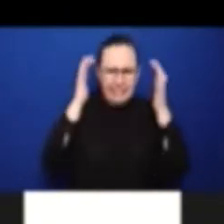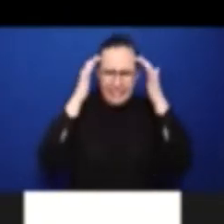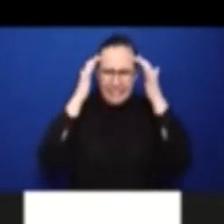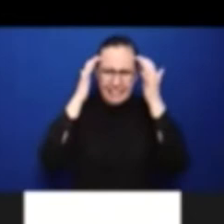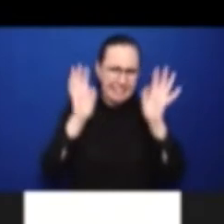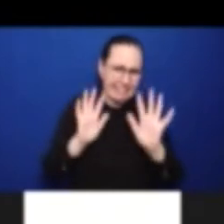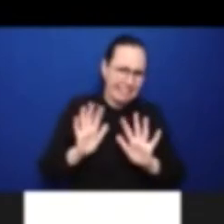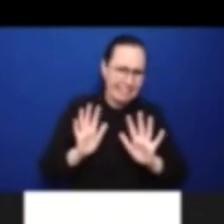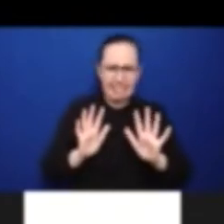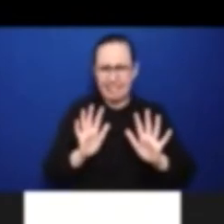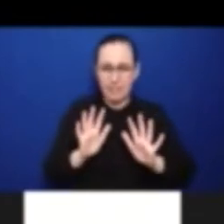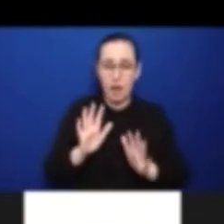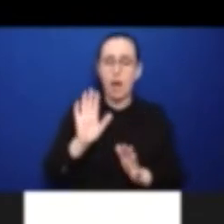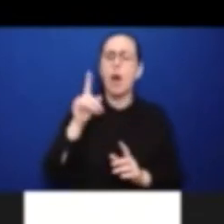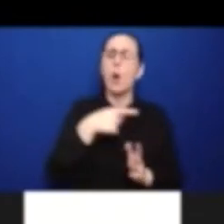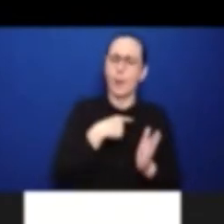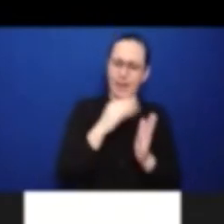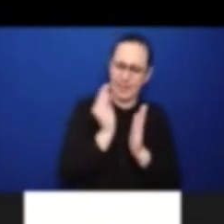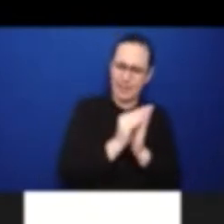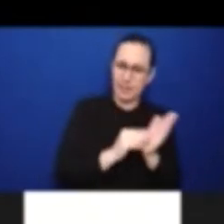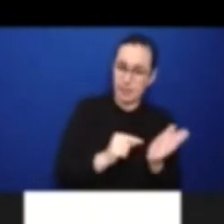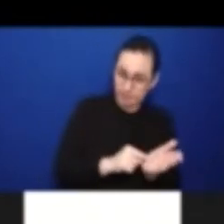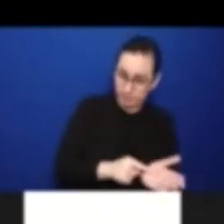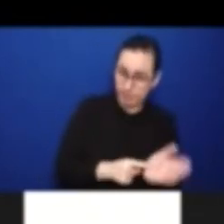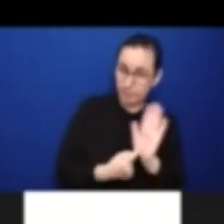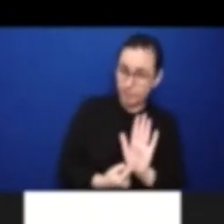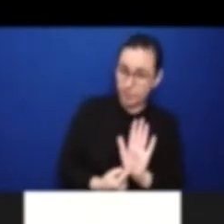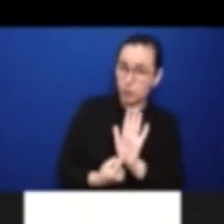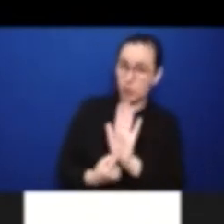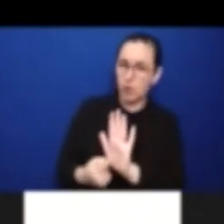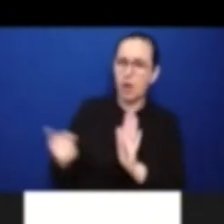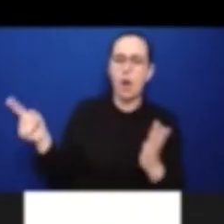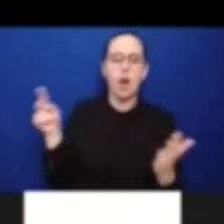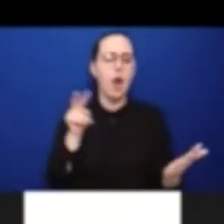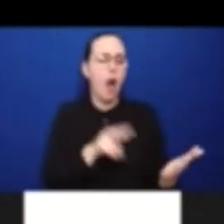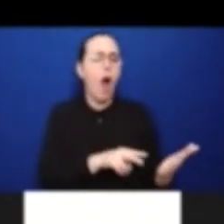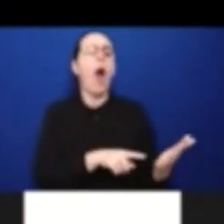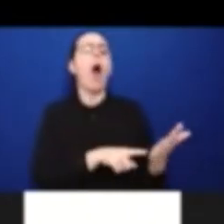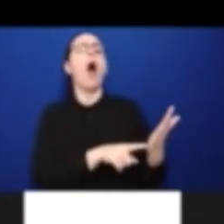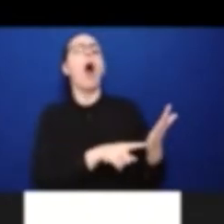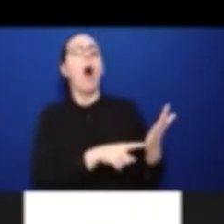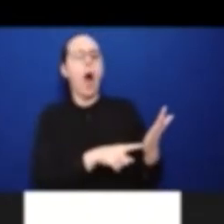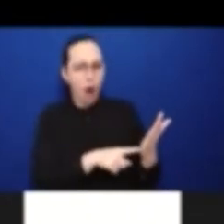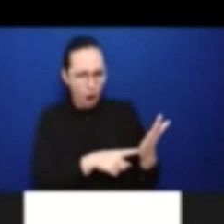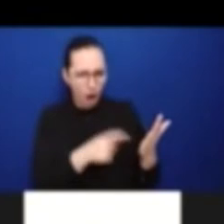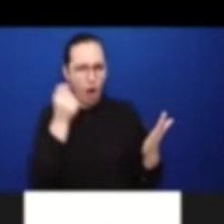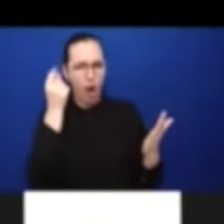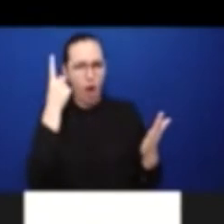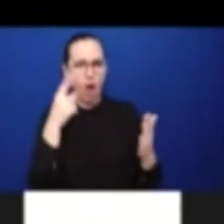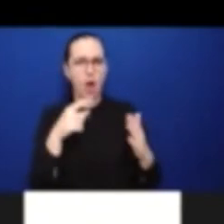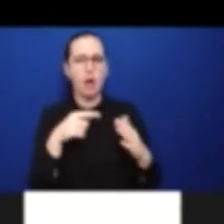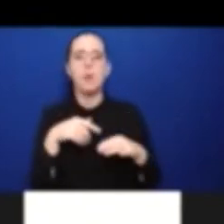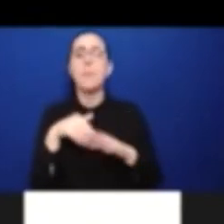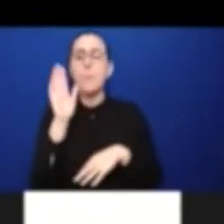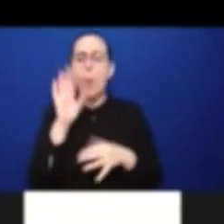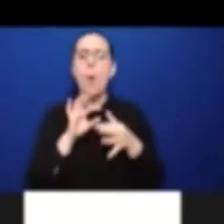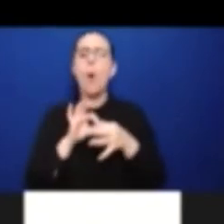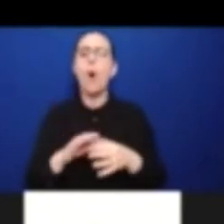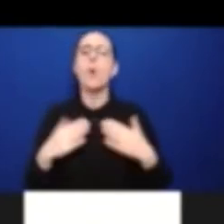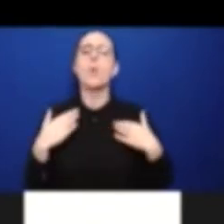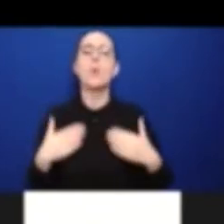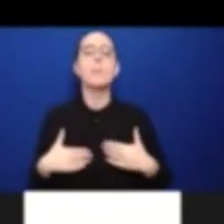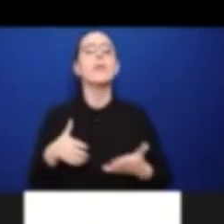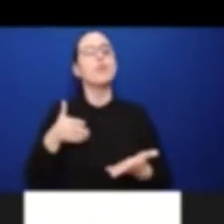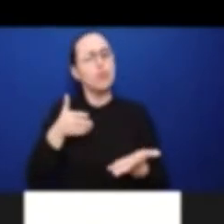human rights. And the real intellectual push behind that was because we had the